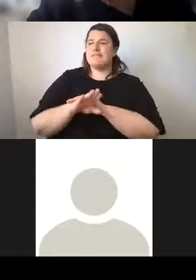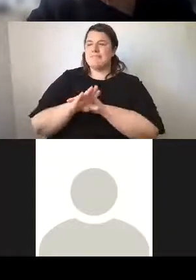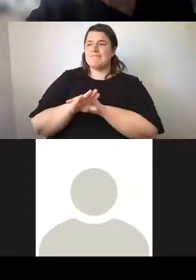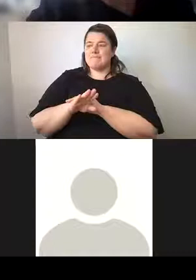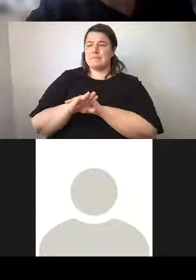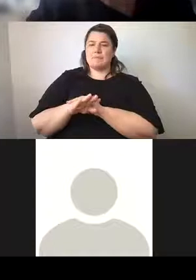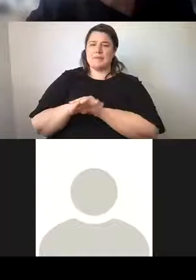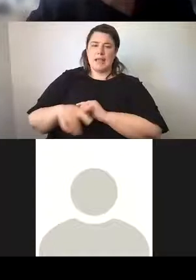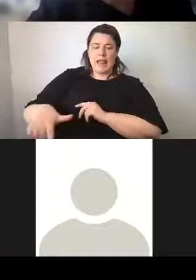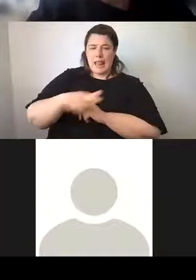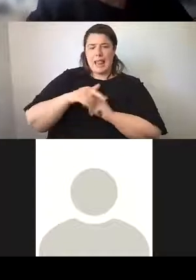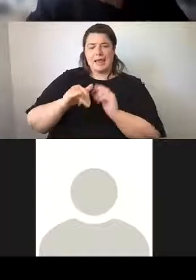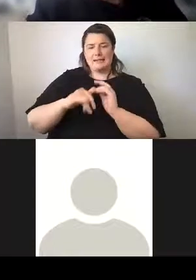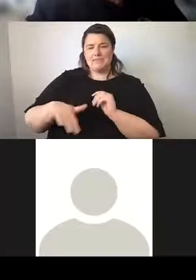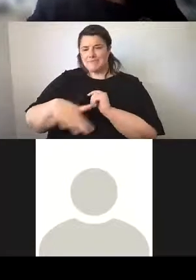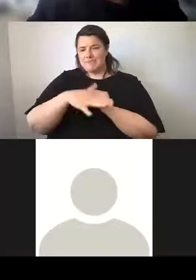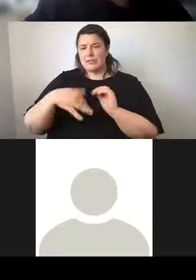landscapes in NSW.